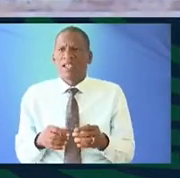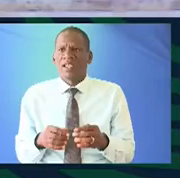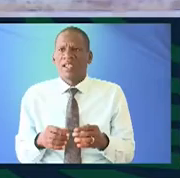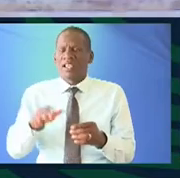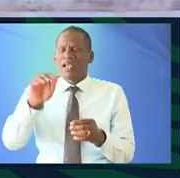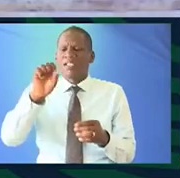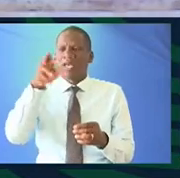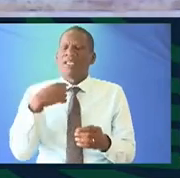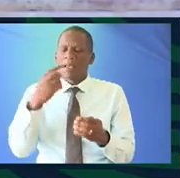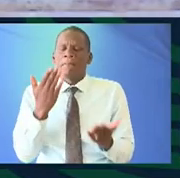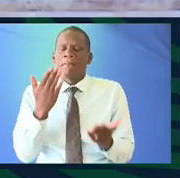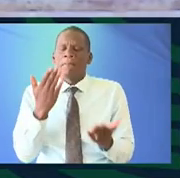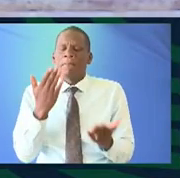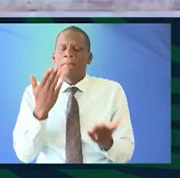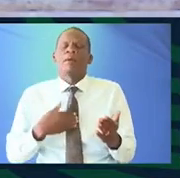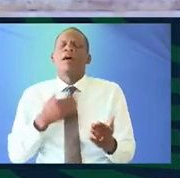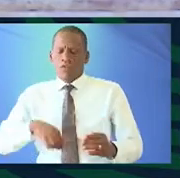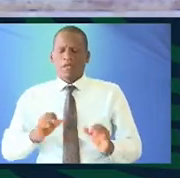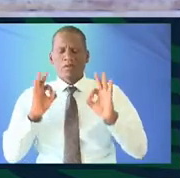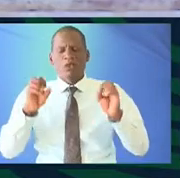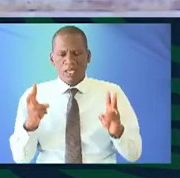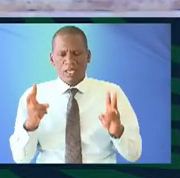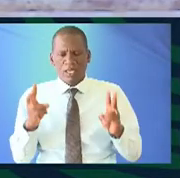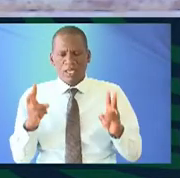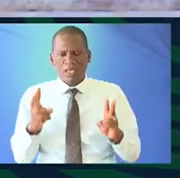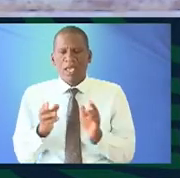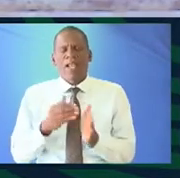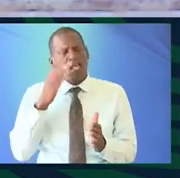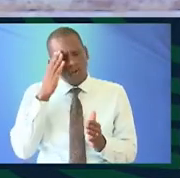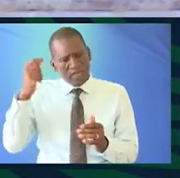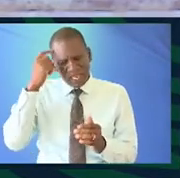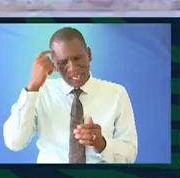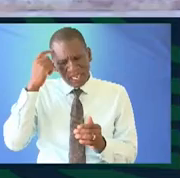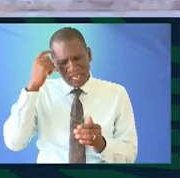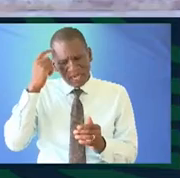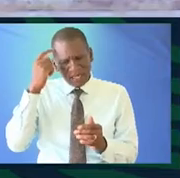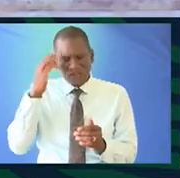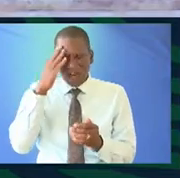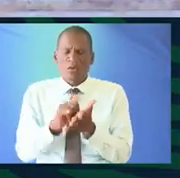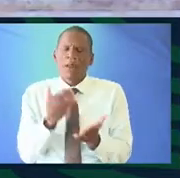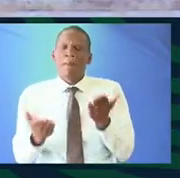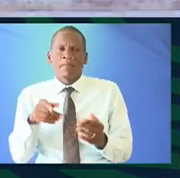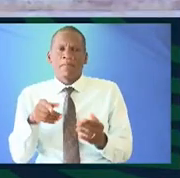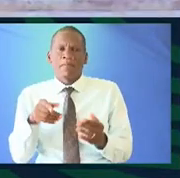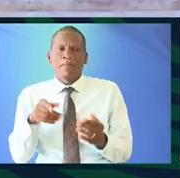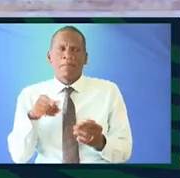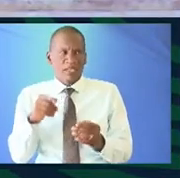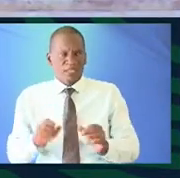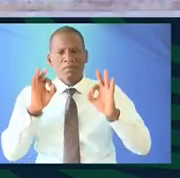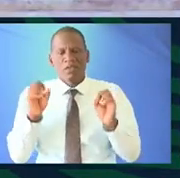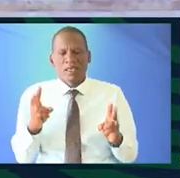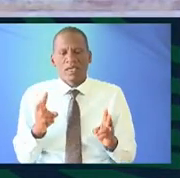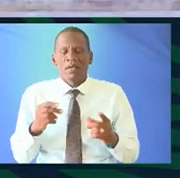as Sunny was saying maybe I want to feel smart right I know intellectually that maybe this is